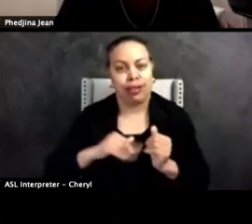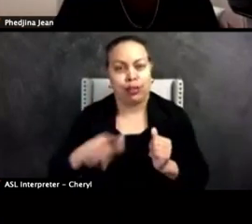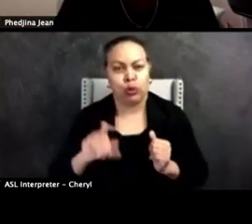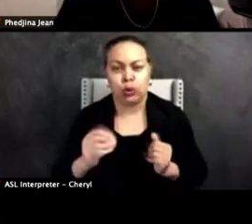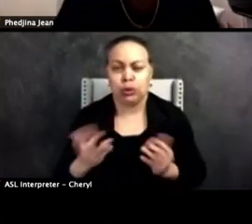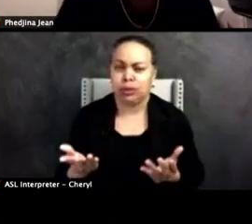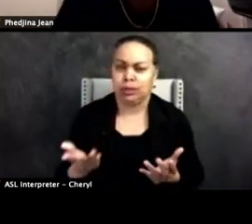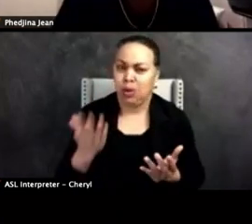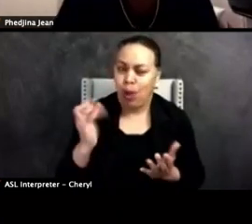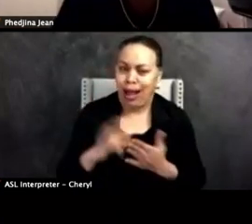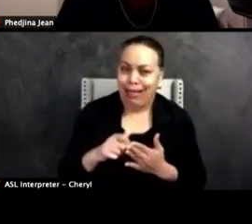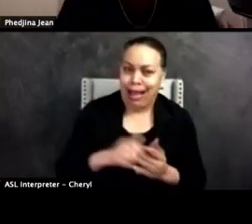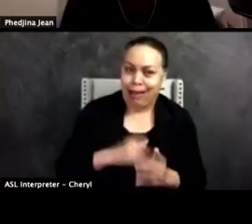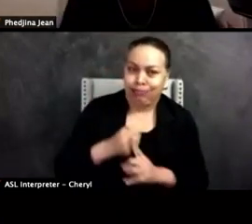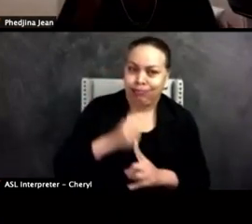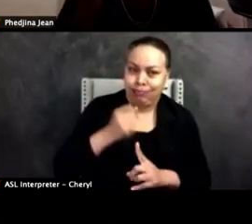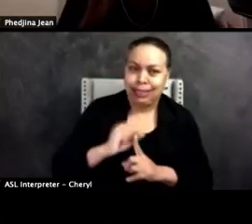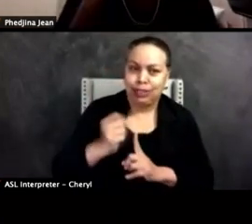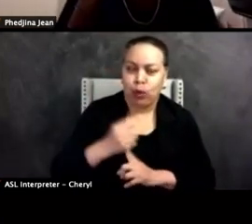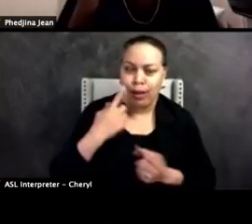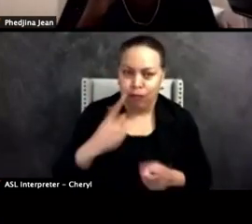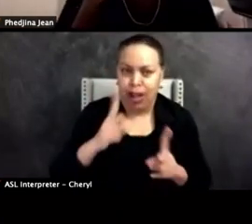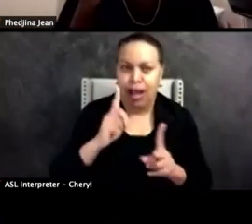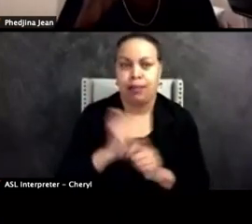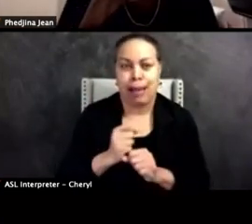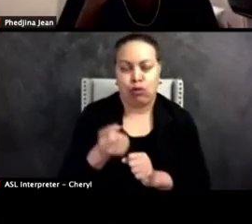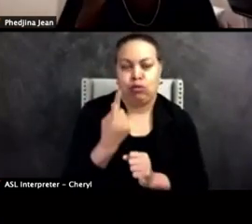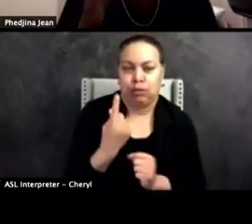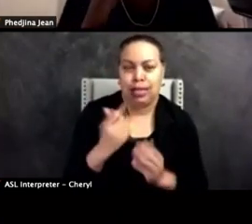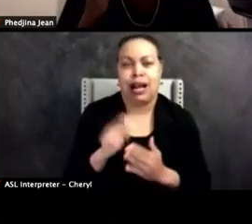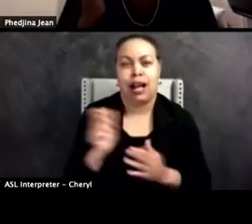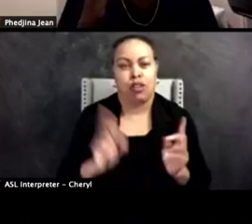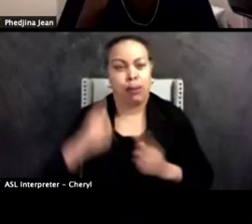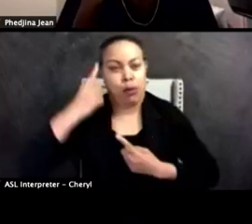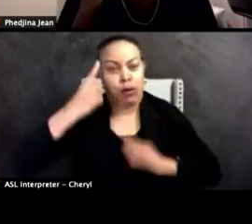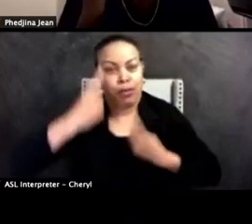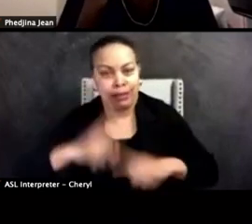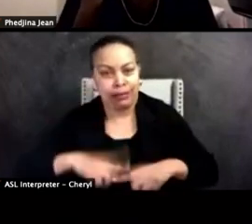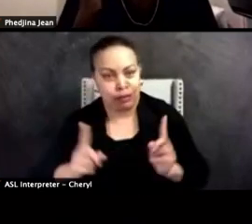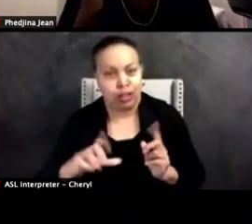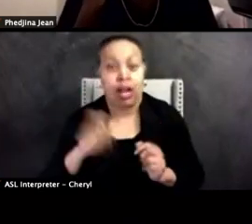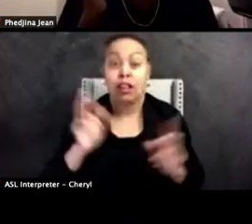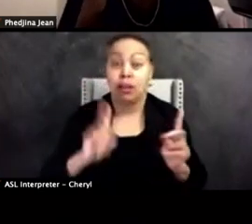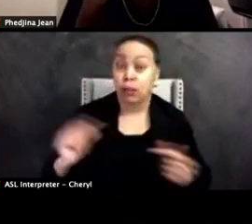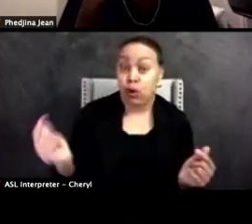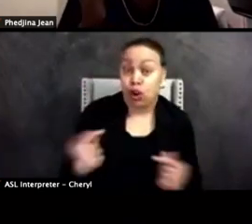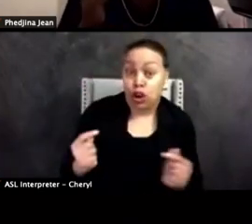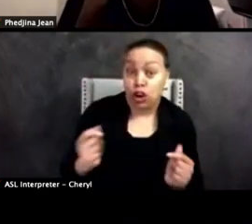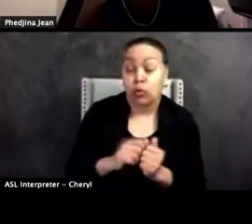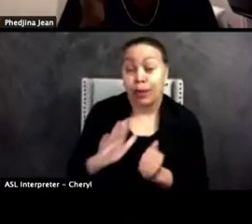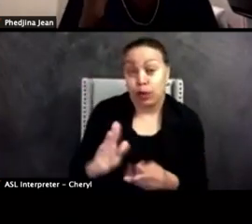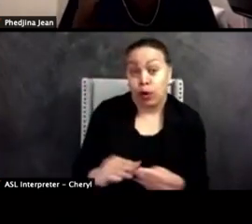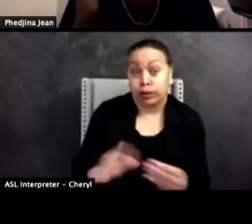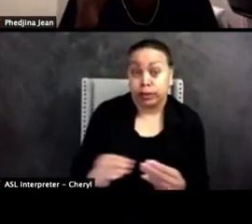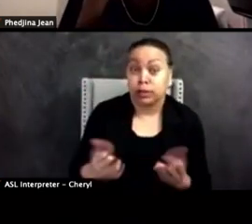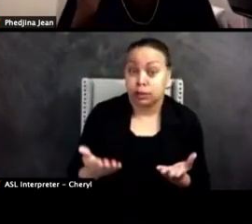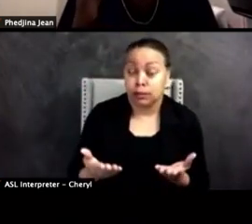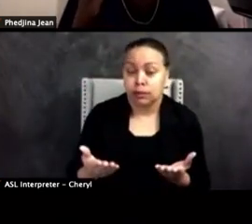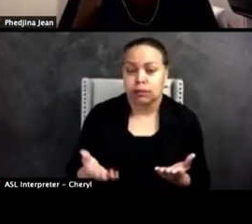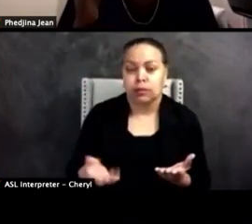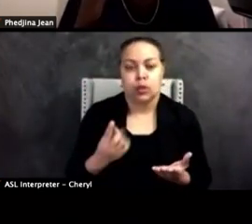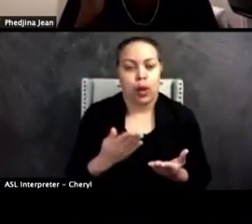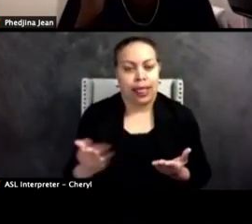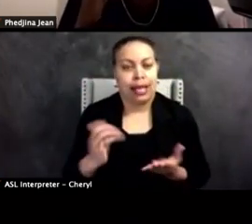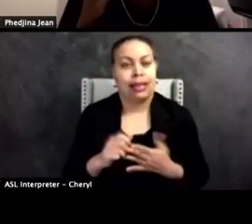have been that incident that made you realize that other people think differently, that other people could be hurt with the words that you say, right? One thing that